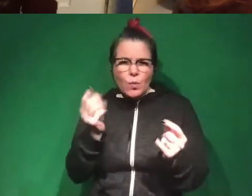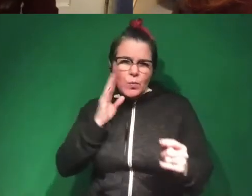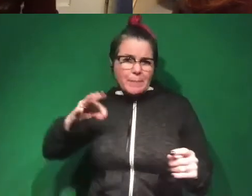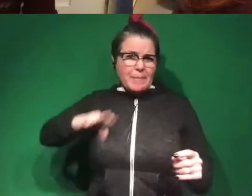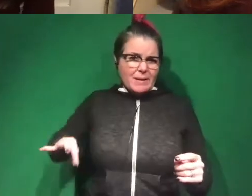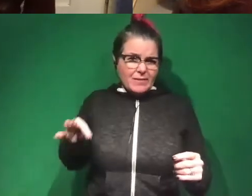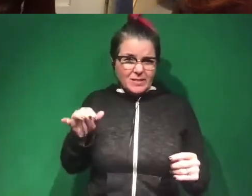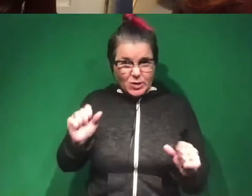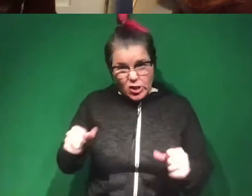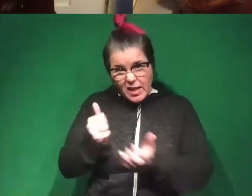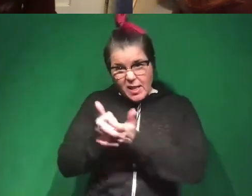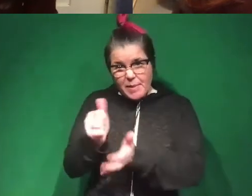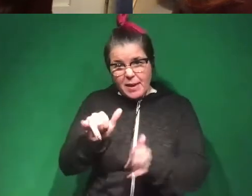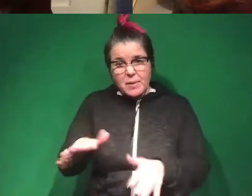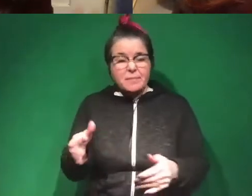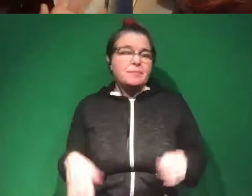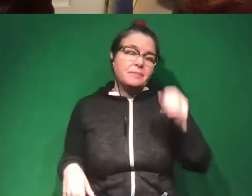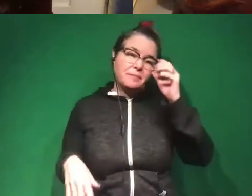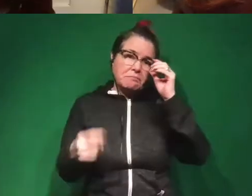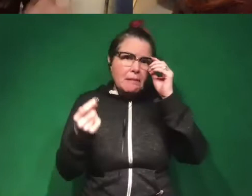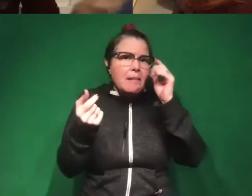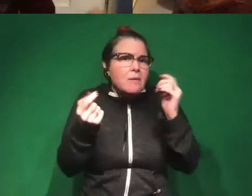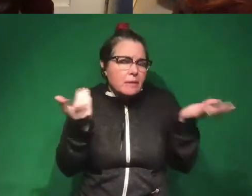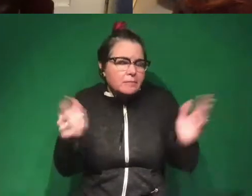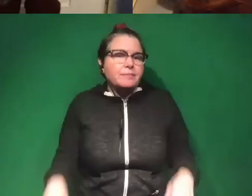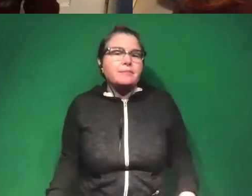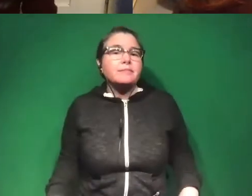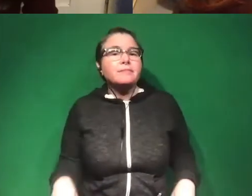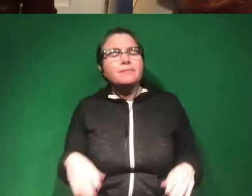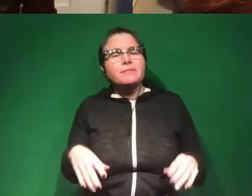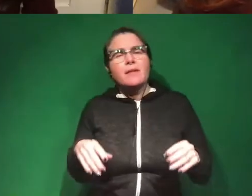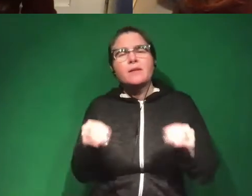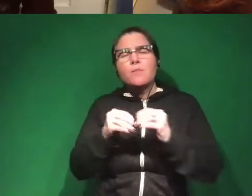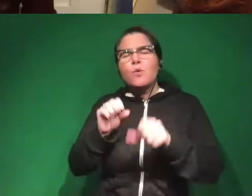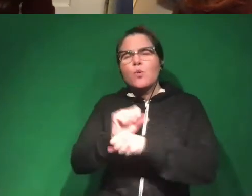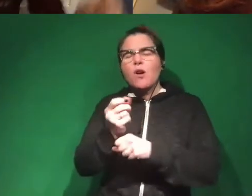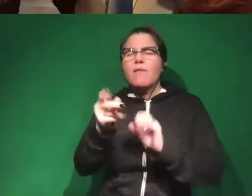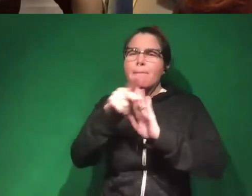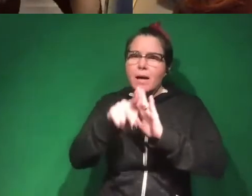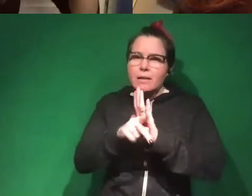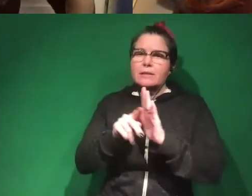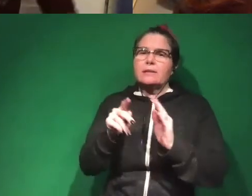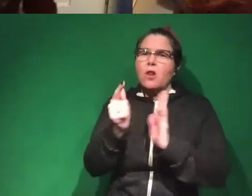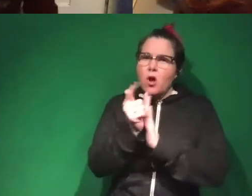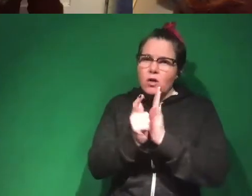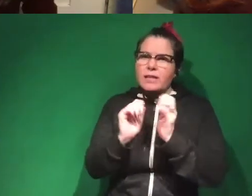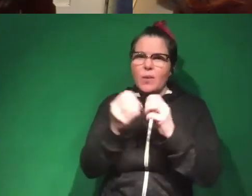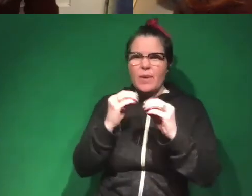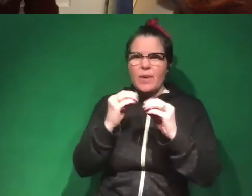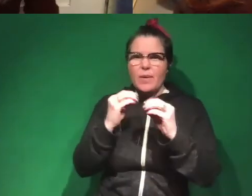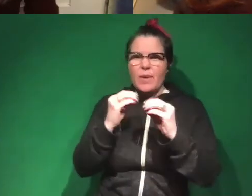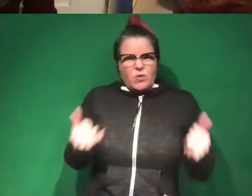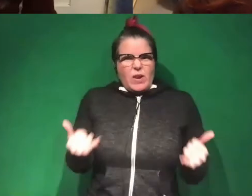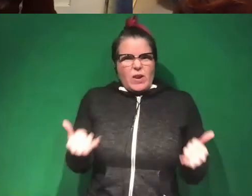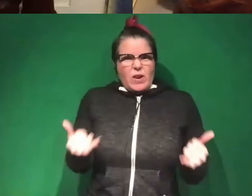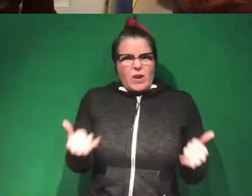there it can kind of help. Right. A little bit. But yeah, that's not, that's more the work of like policy, which is like, how do we fix right now? Right. But hopefully, you know, in the